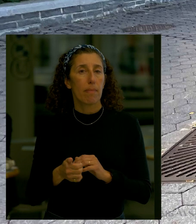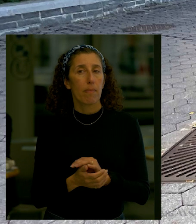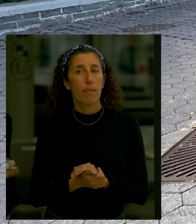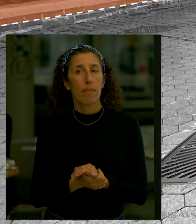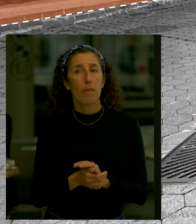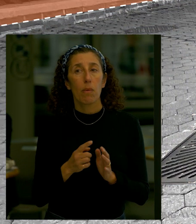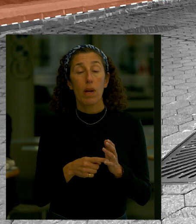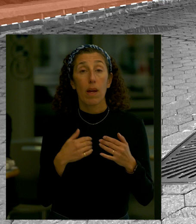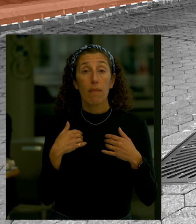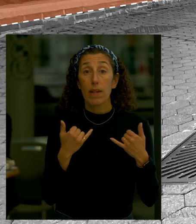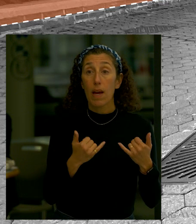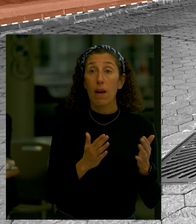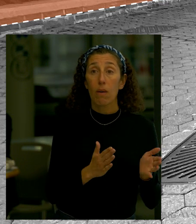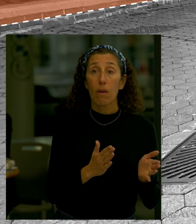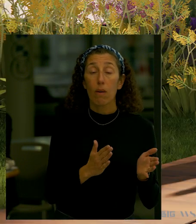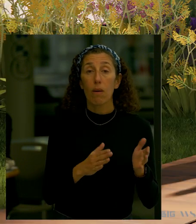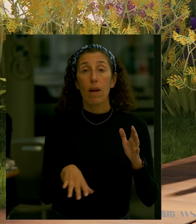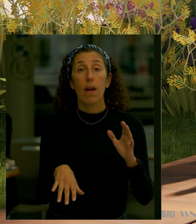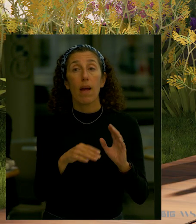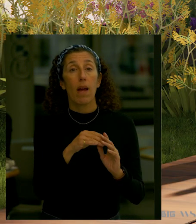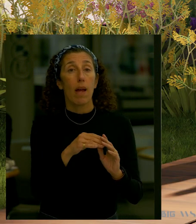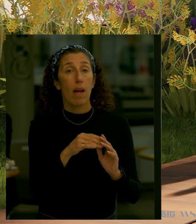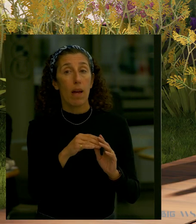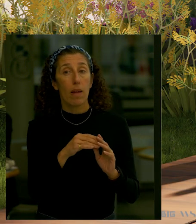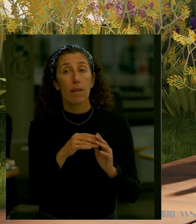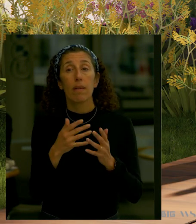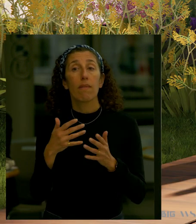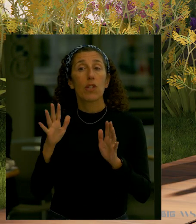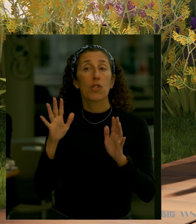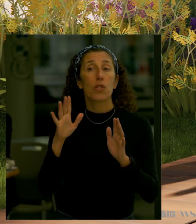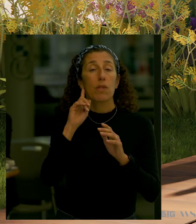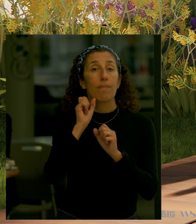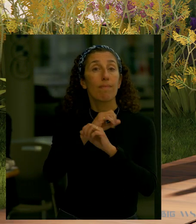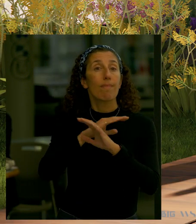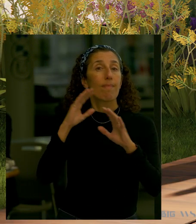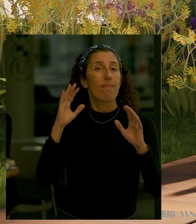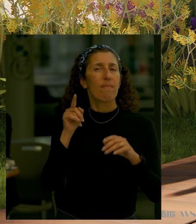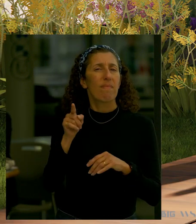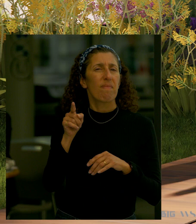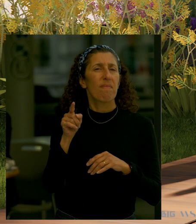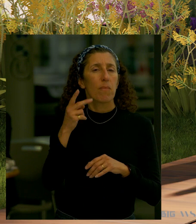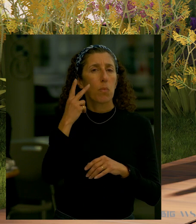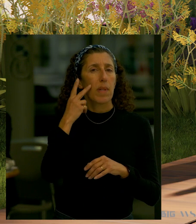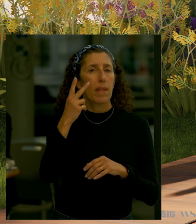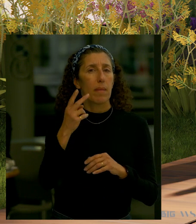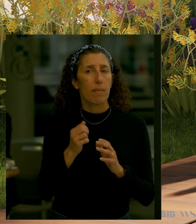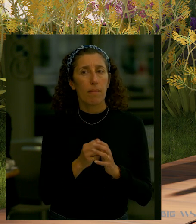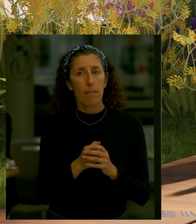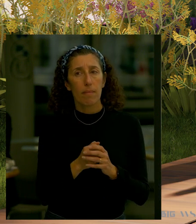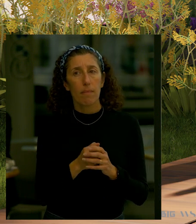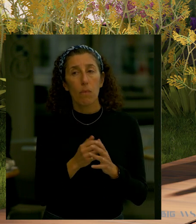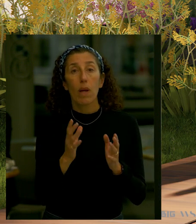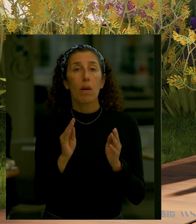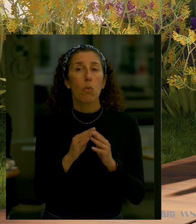existing there's the elements again taking opportunity to create tree